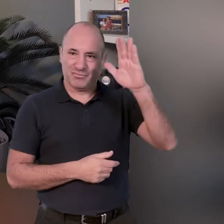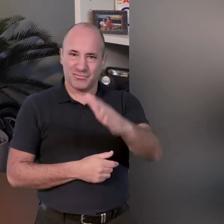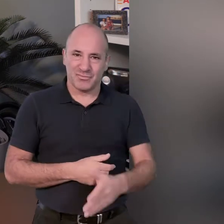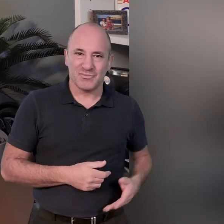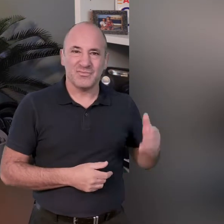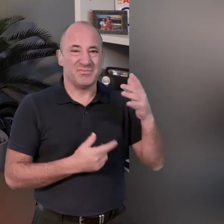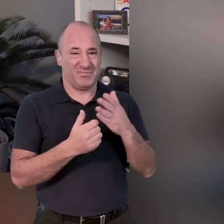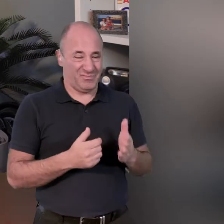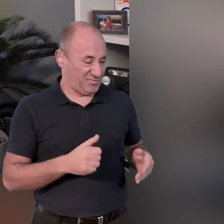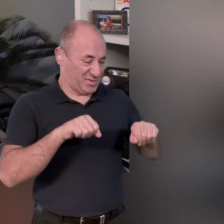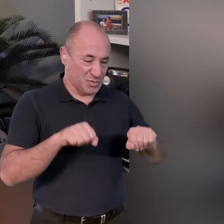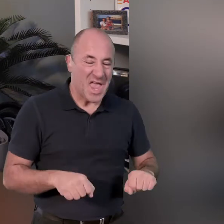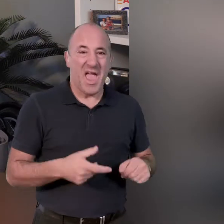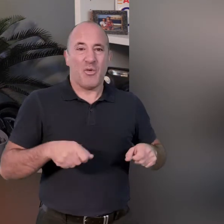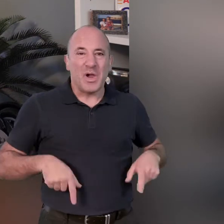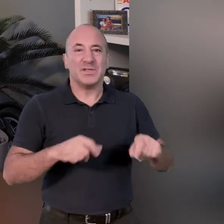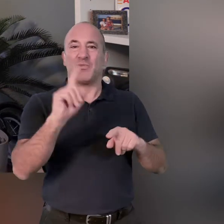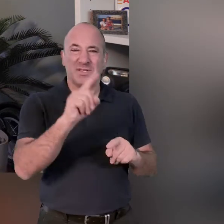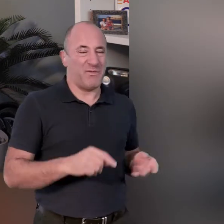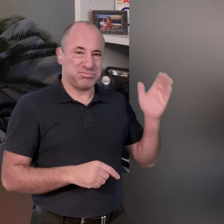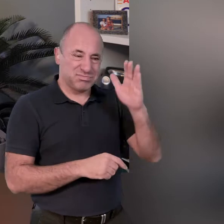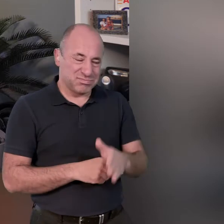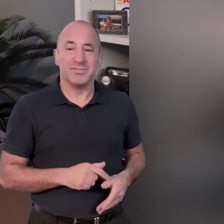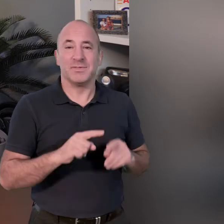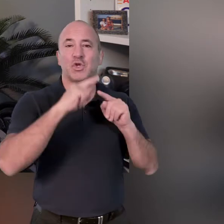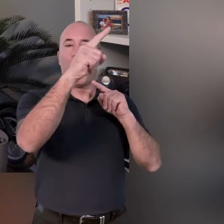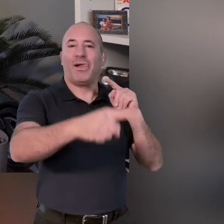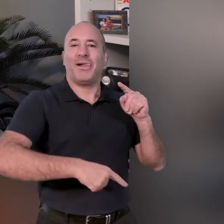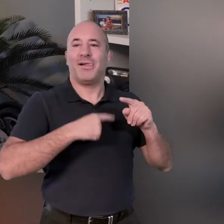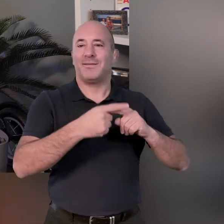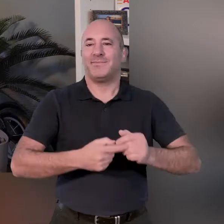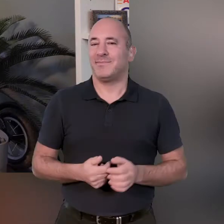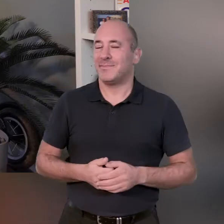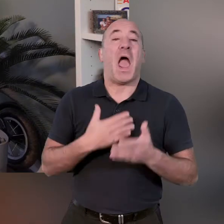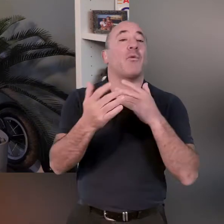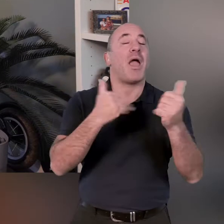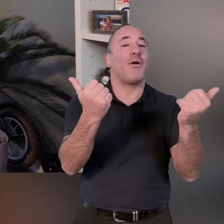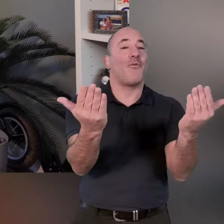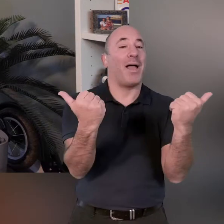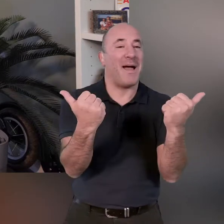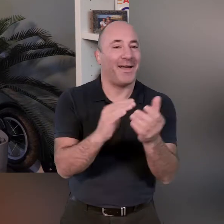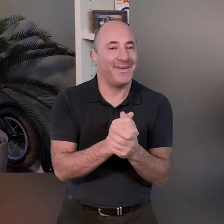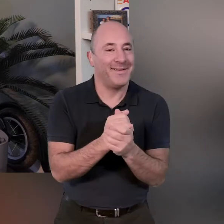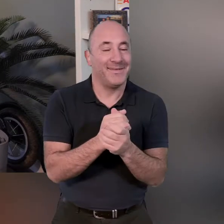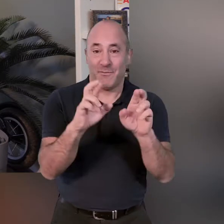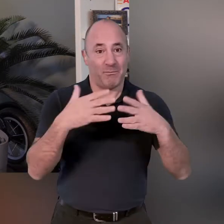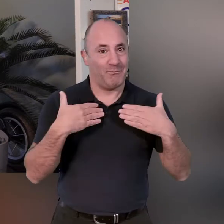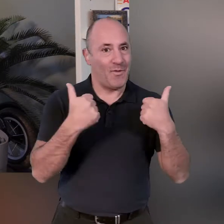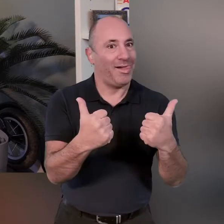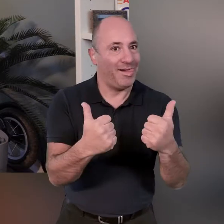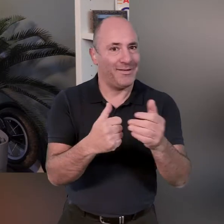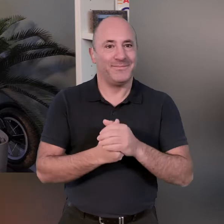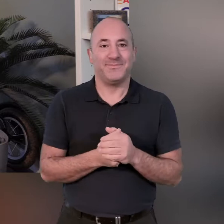past your leg or your wheels or your chair whatever you're in and going around in the circle welcome back guys anyway and